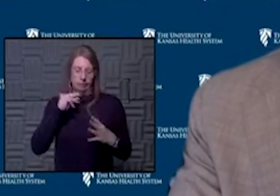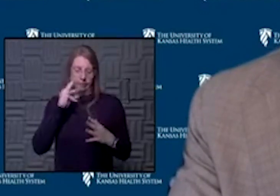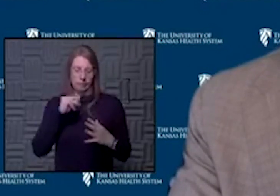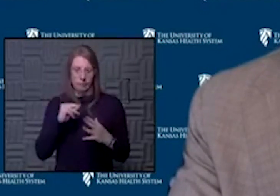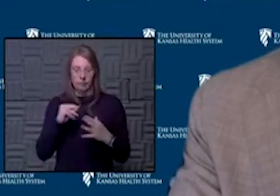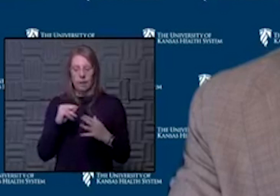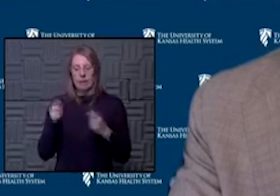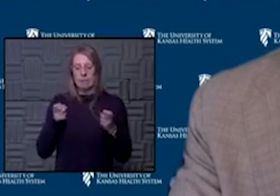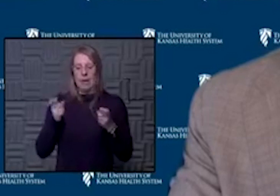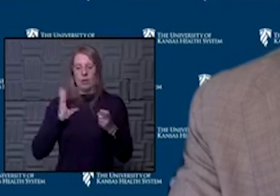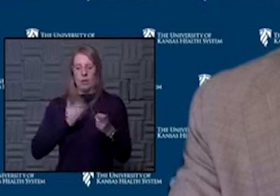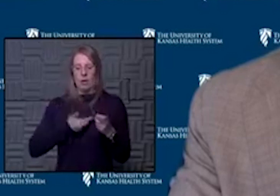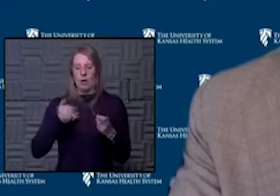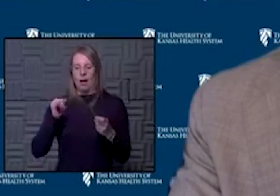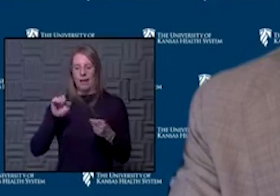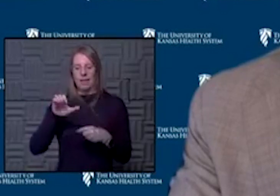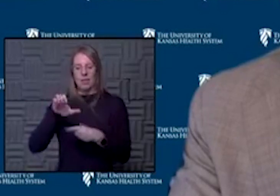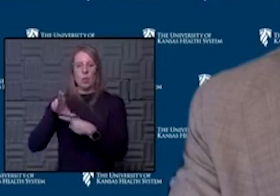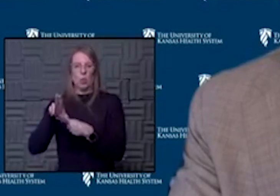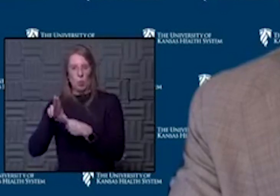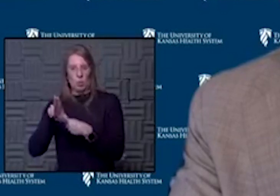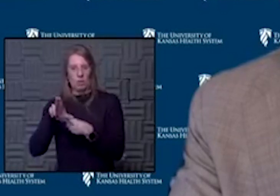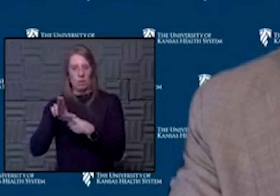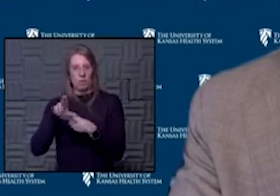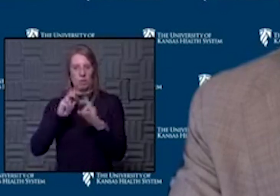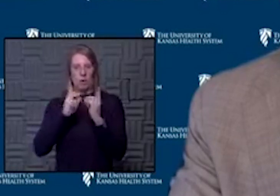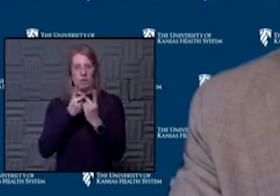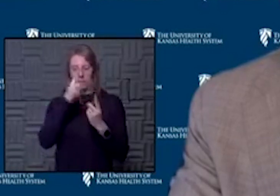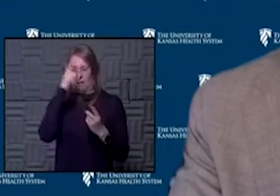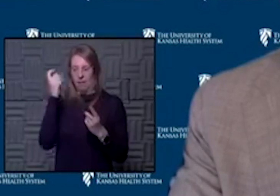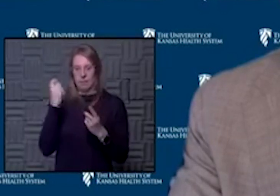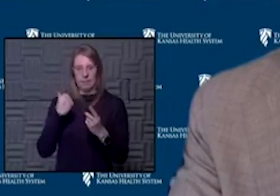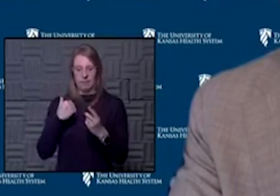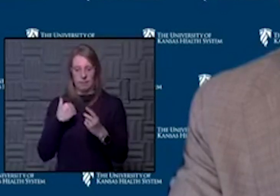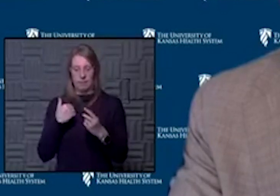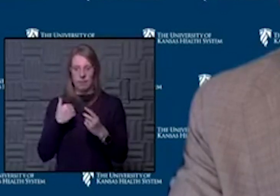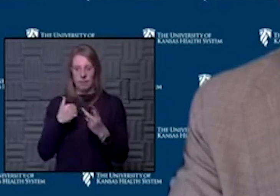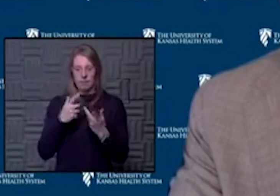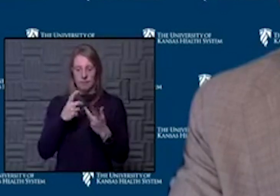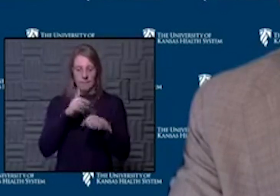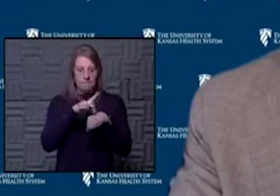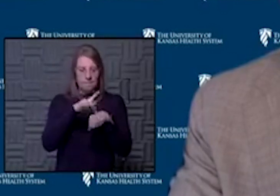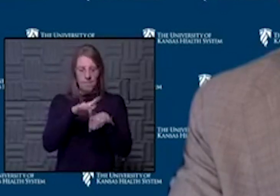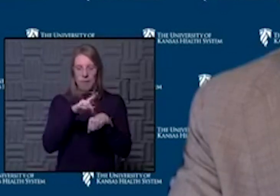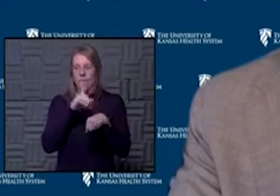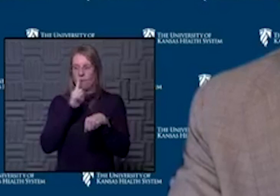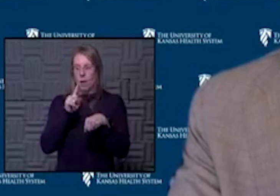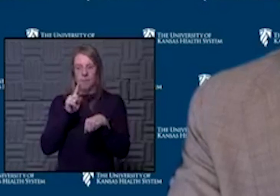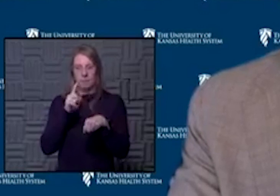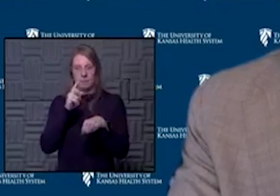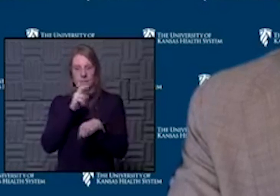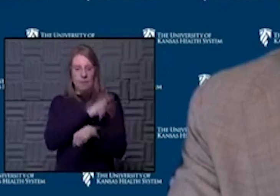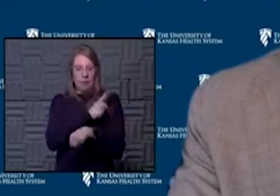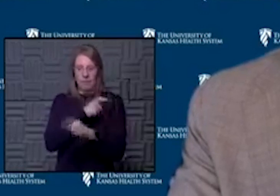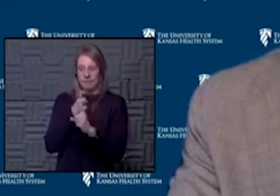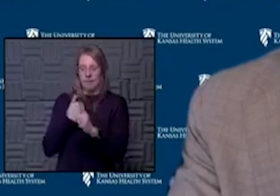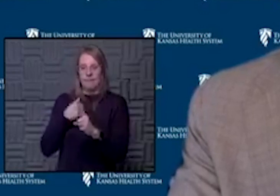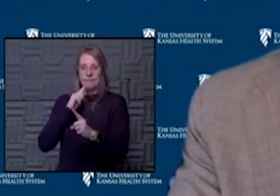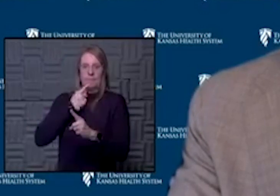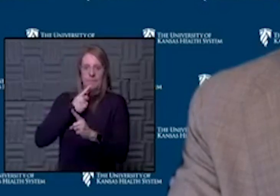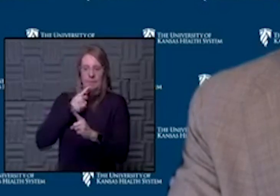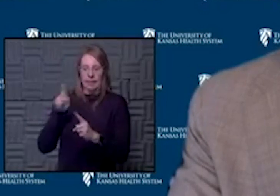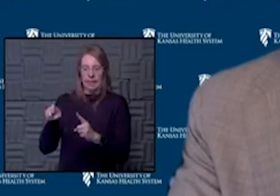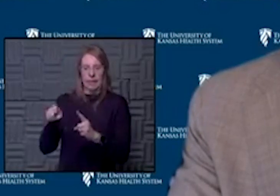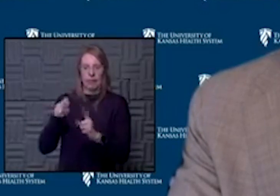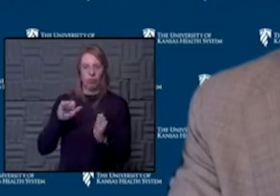to manage our ICUs so that we have a place for the patients who really have that critical need. And, um, it, it